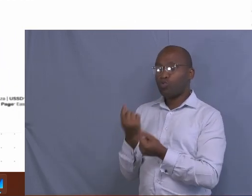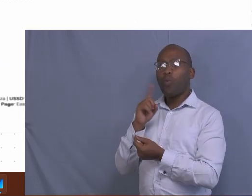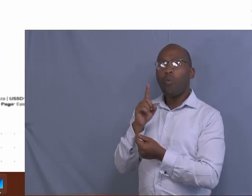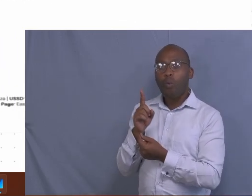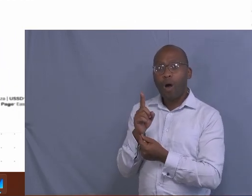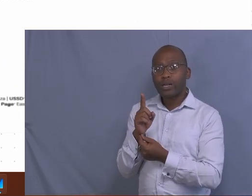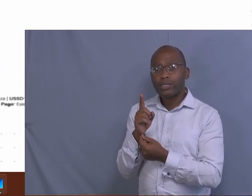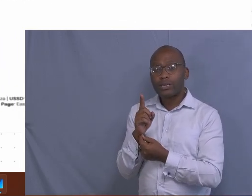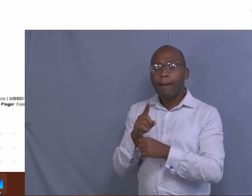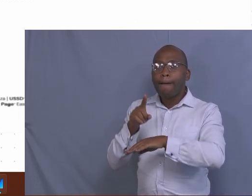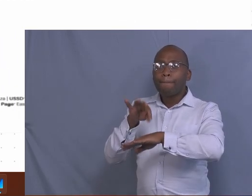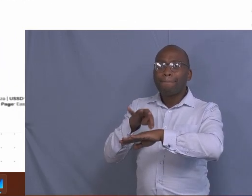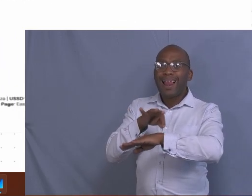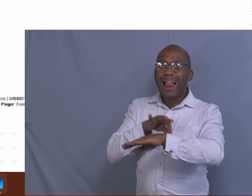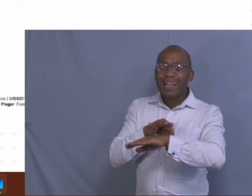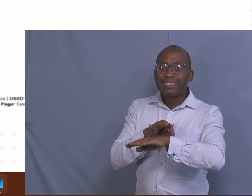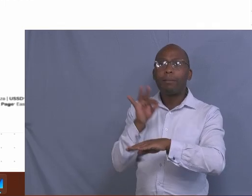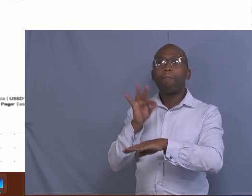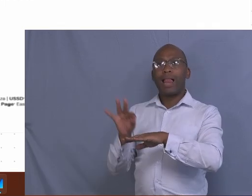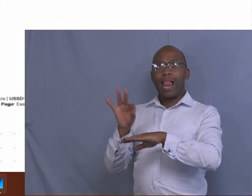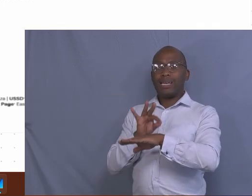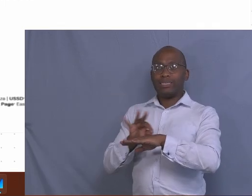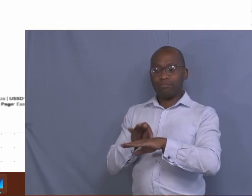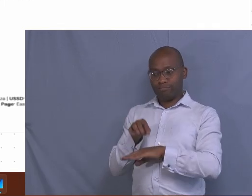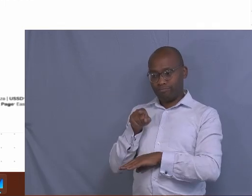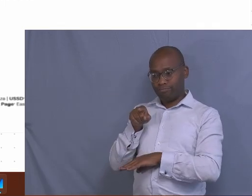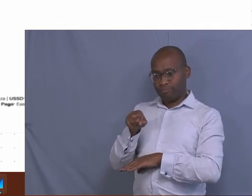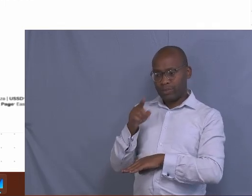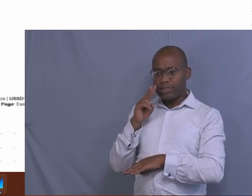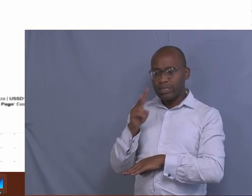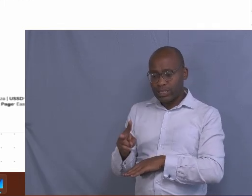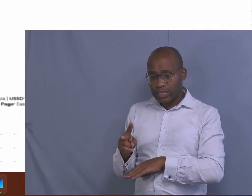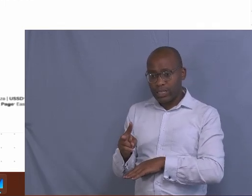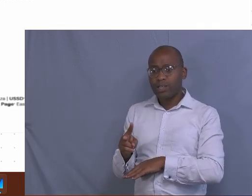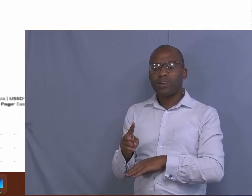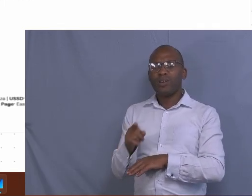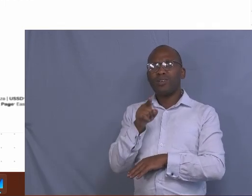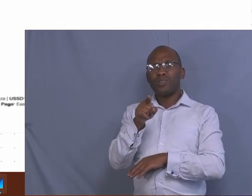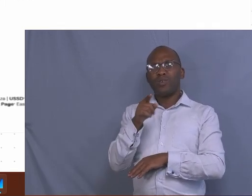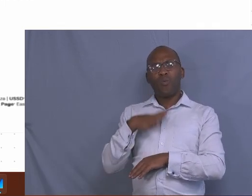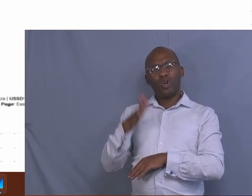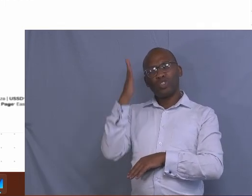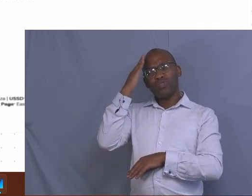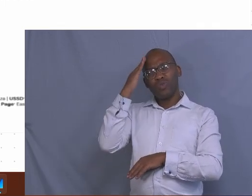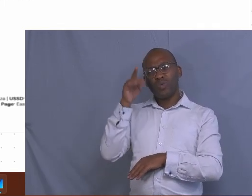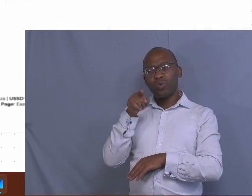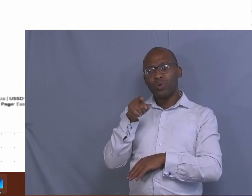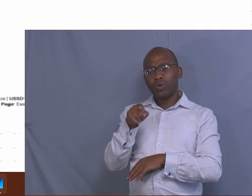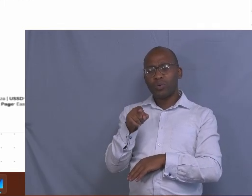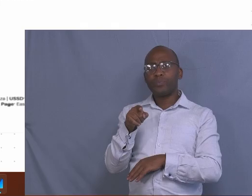it is determined by the carrying capacity. Of course, you want to know what is a carrying